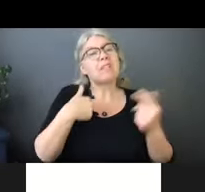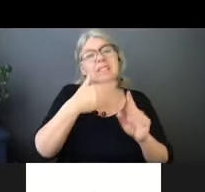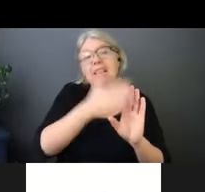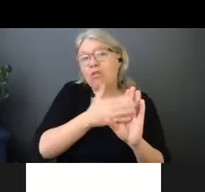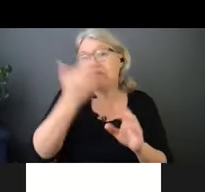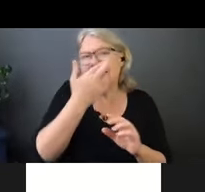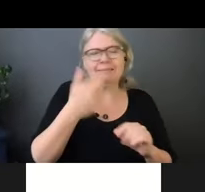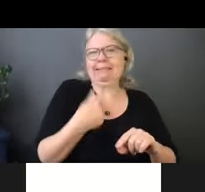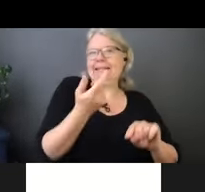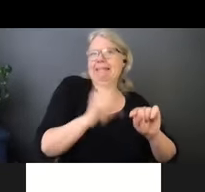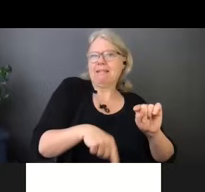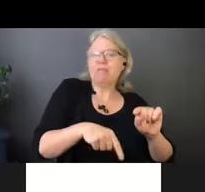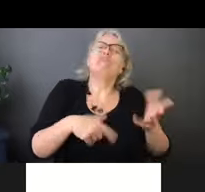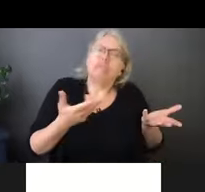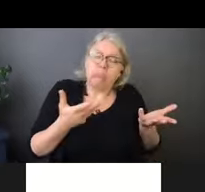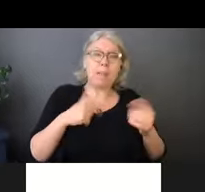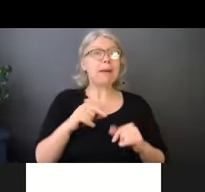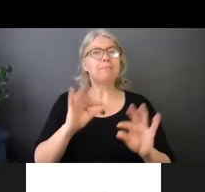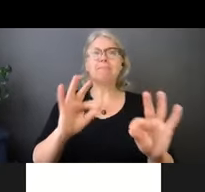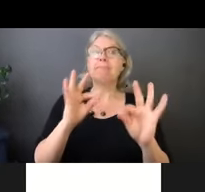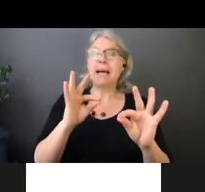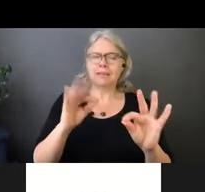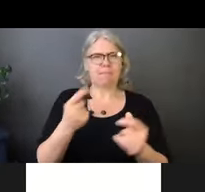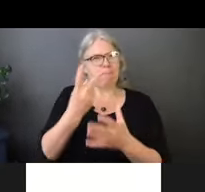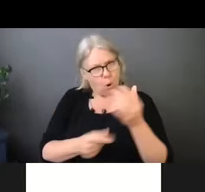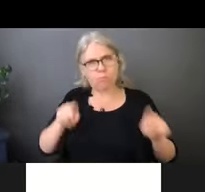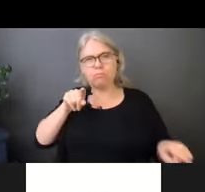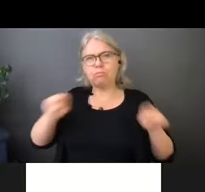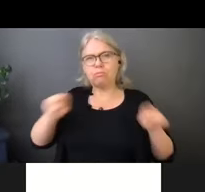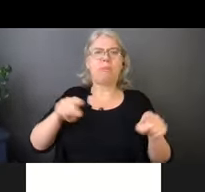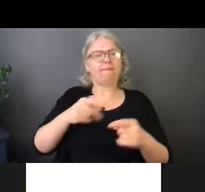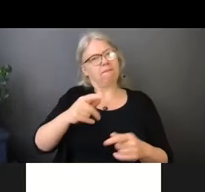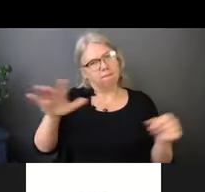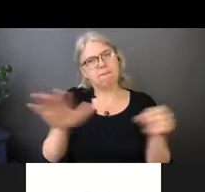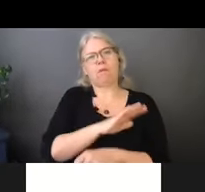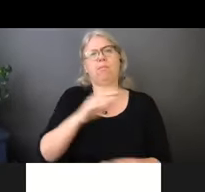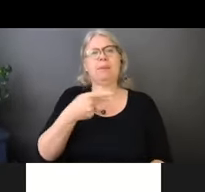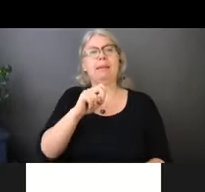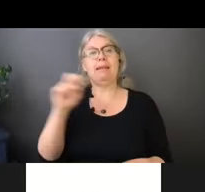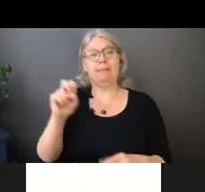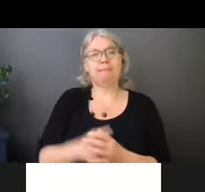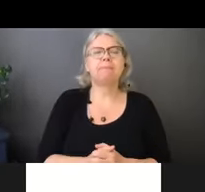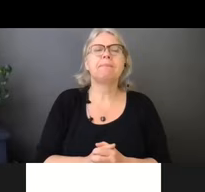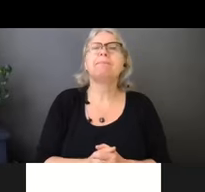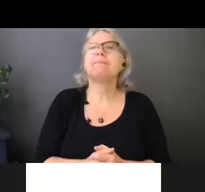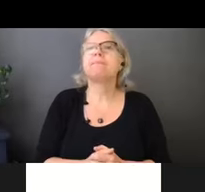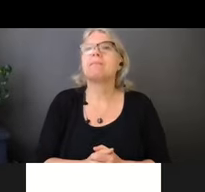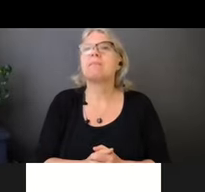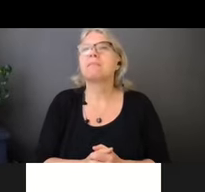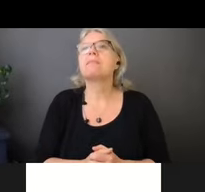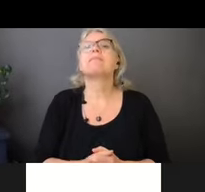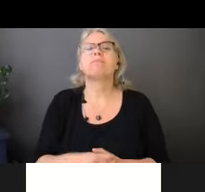Okay. That's great. Um, there's a question about the new, the variants that are out there.